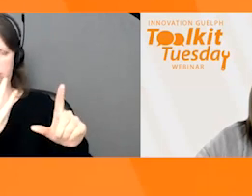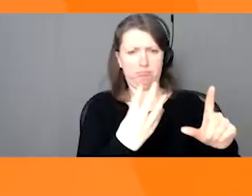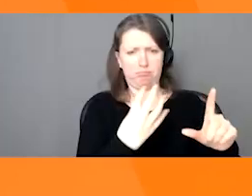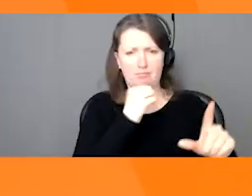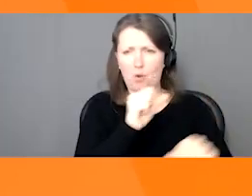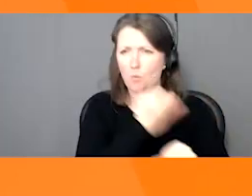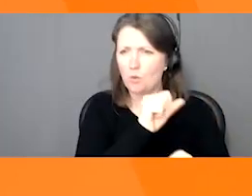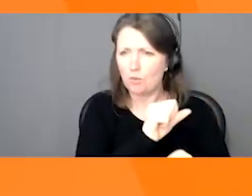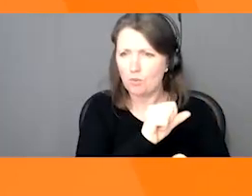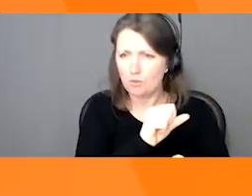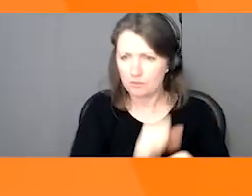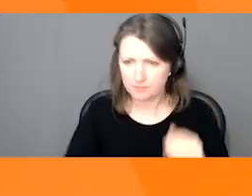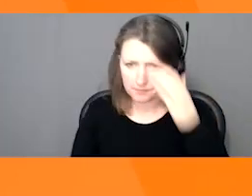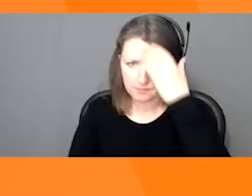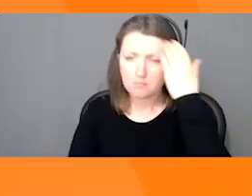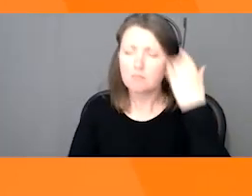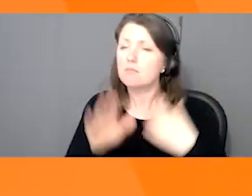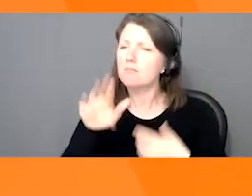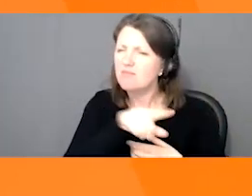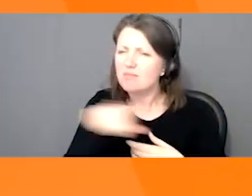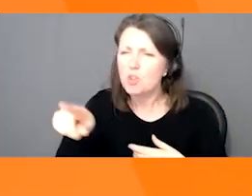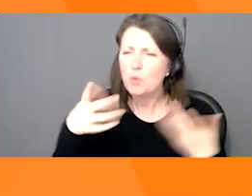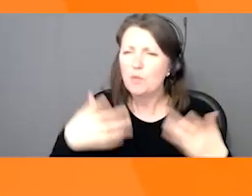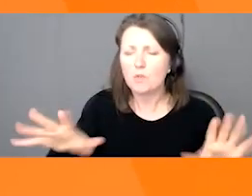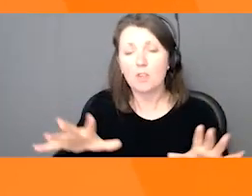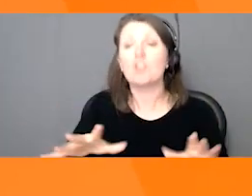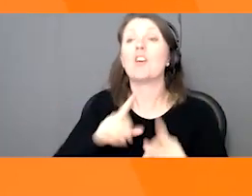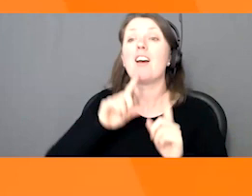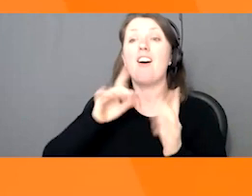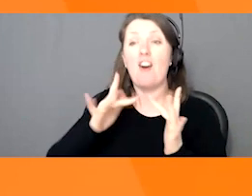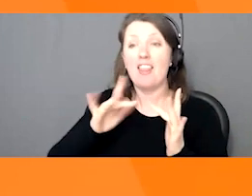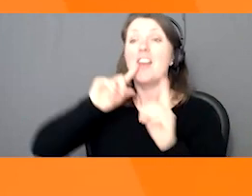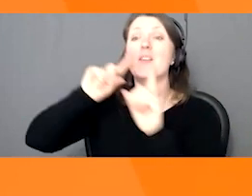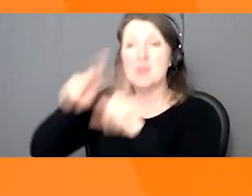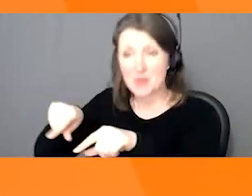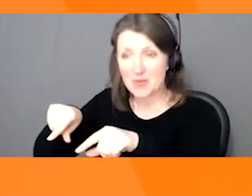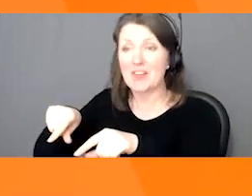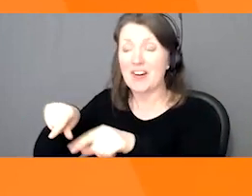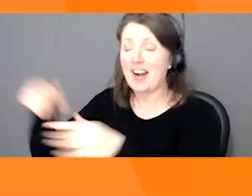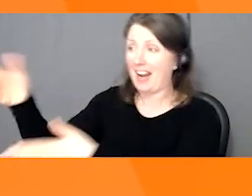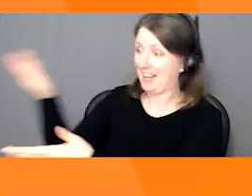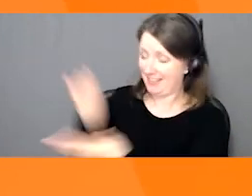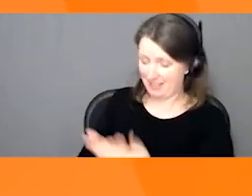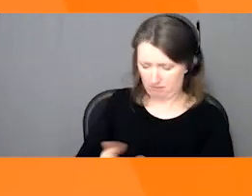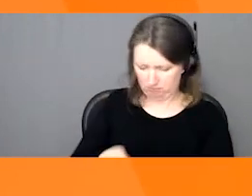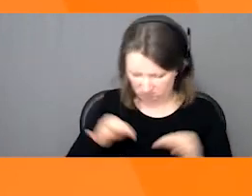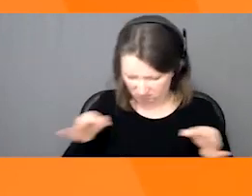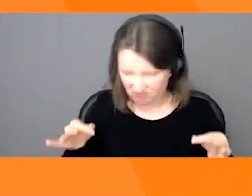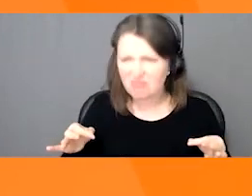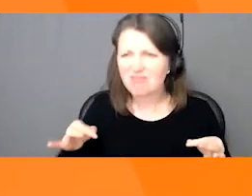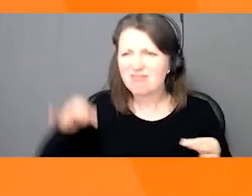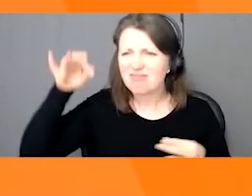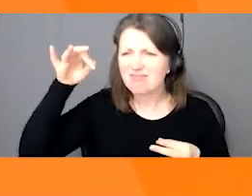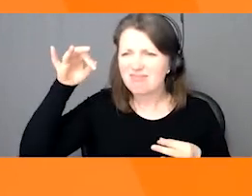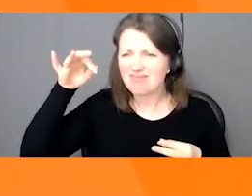Have you ever ordered a product online and received something different than what you expected? I know I have. When you sell your products online or